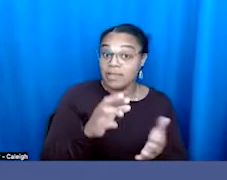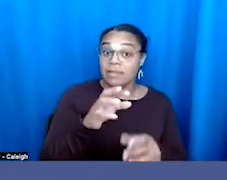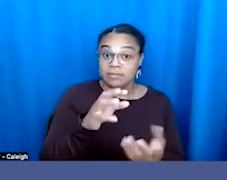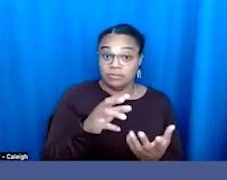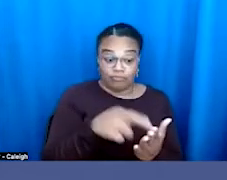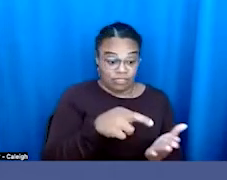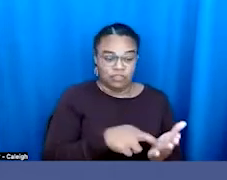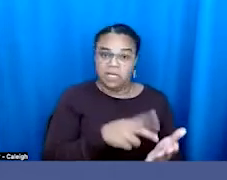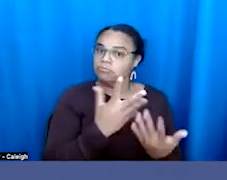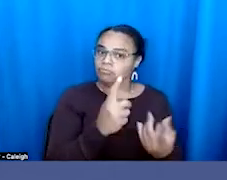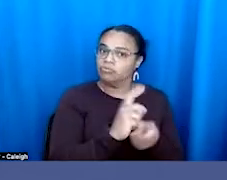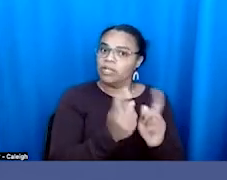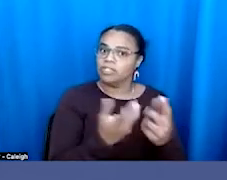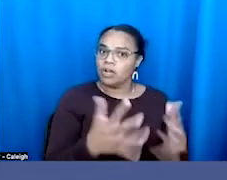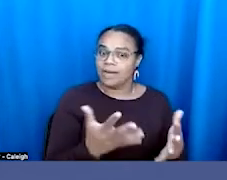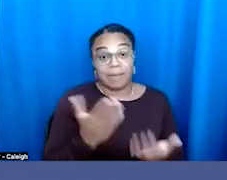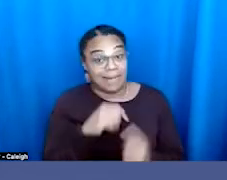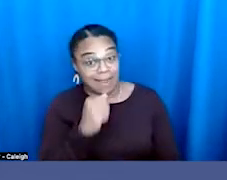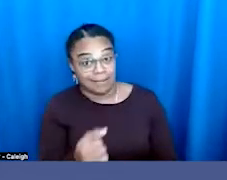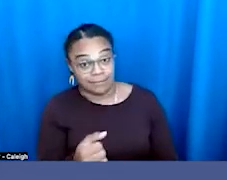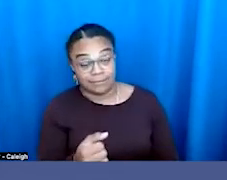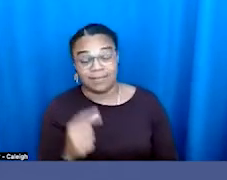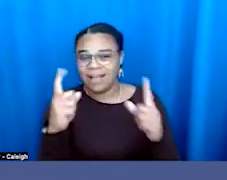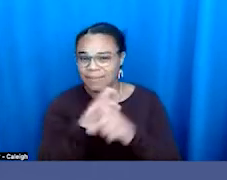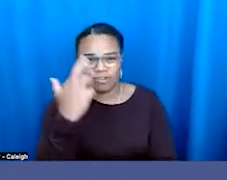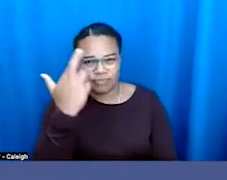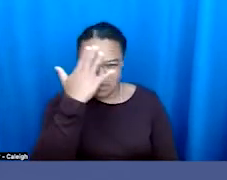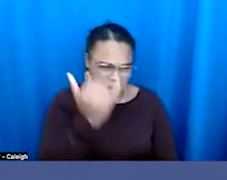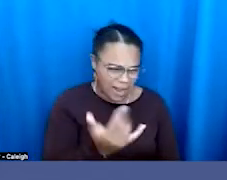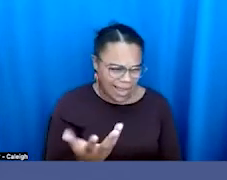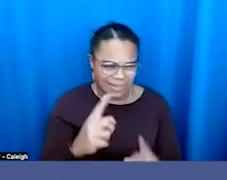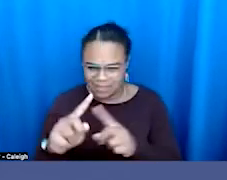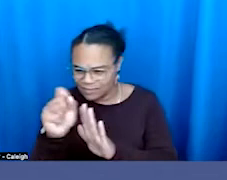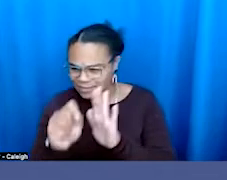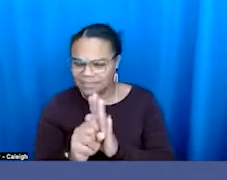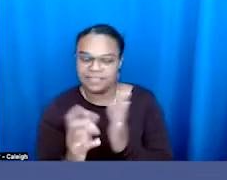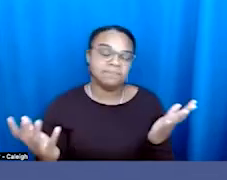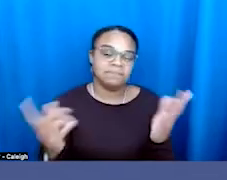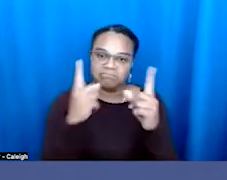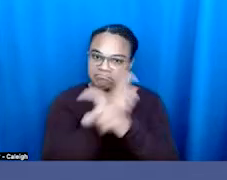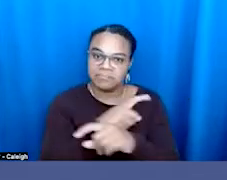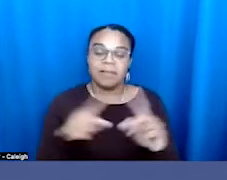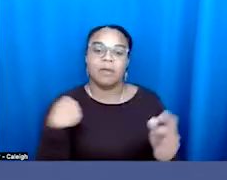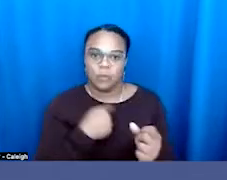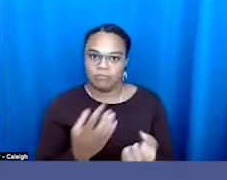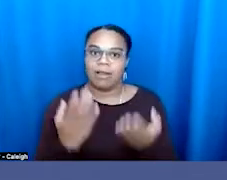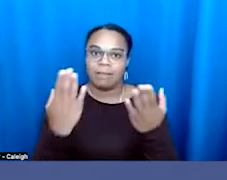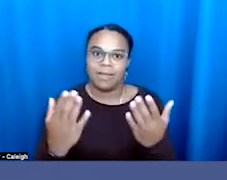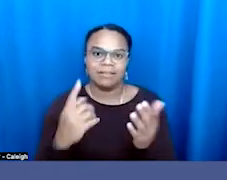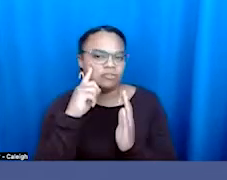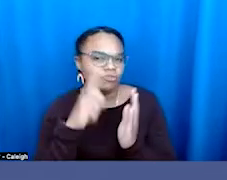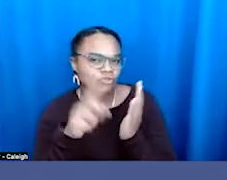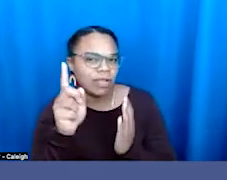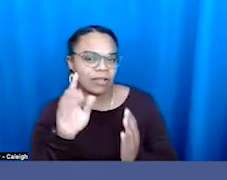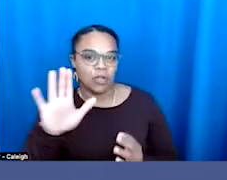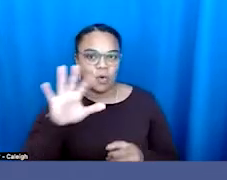reasons for that in each state. It's different. Um, but that's why we really recommend check your voter registration. Um, it's super easy